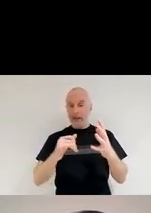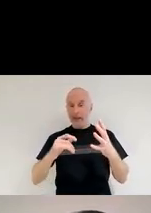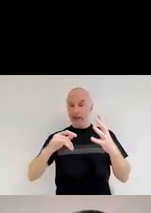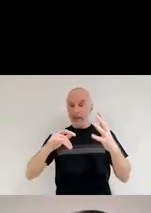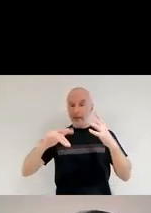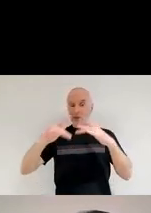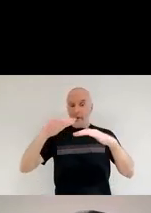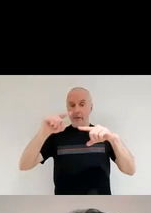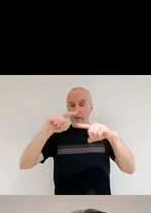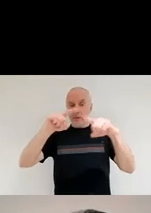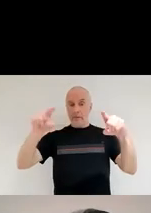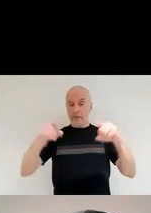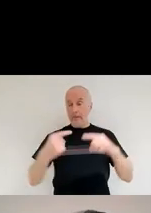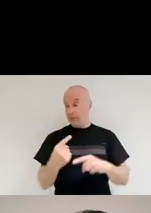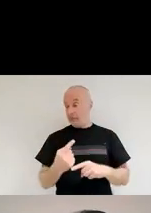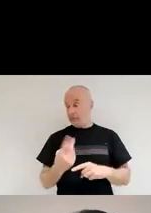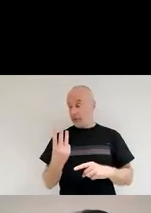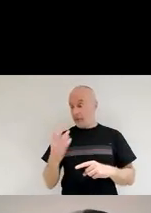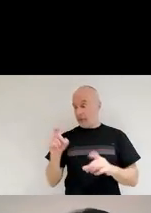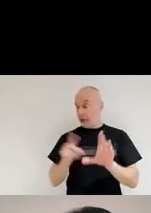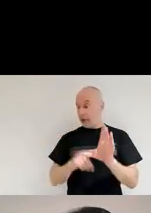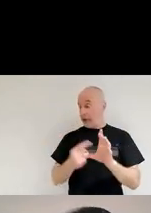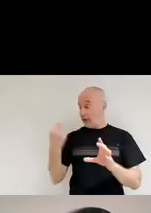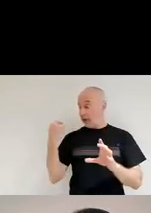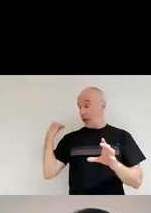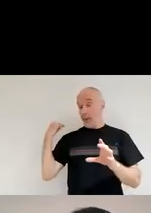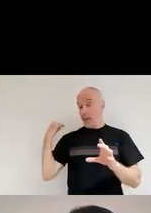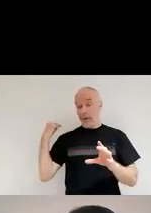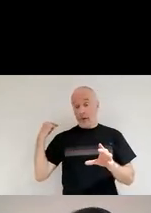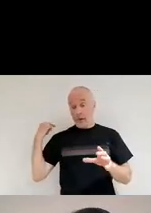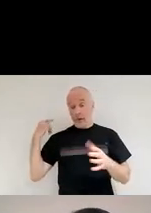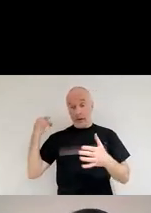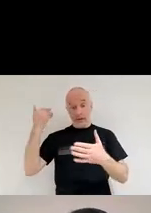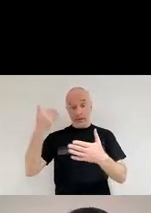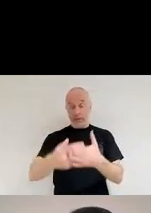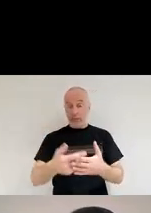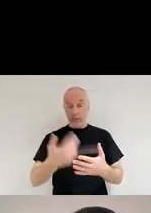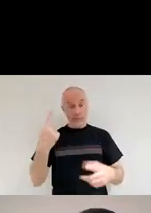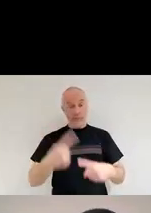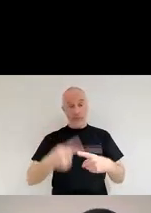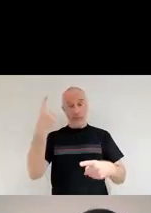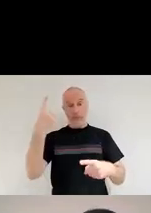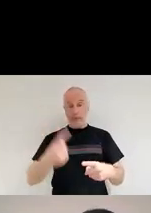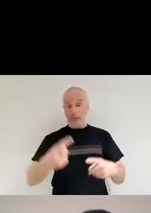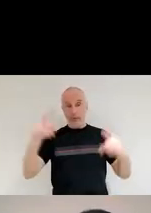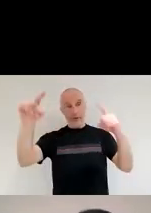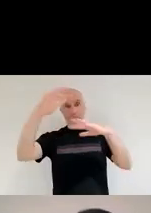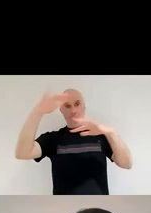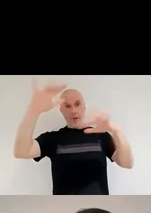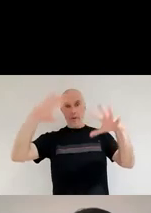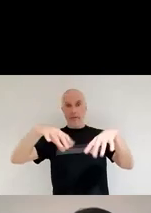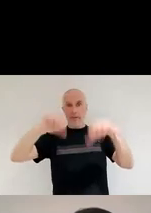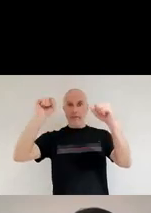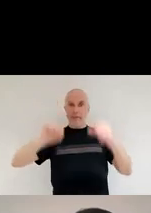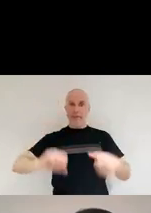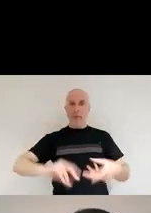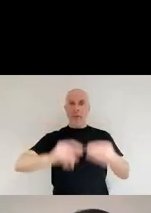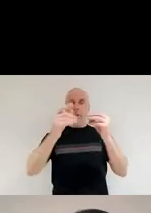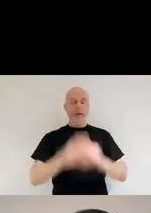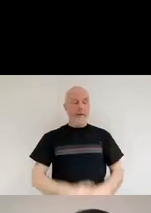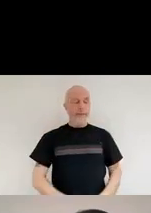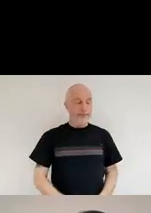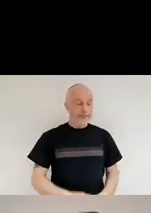ago, right? So you can form dust very quickly, very efficiently. This, this is great. Everybody was very happy,